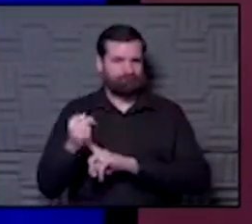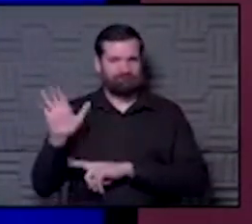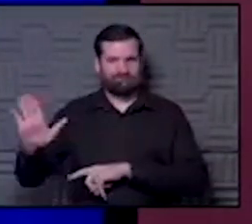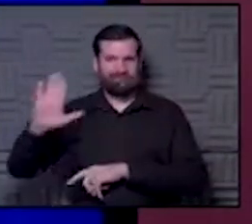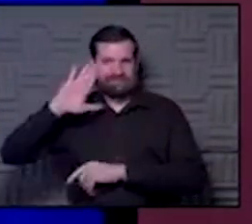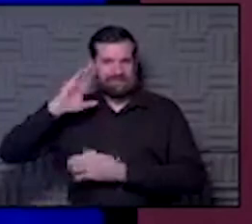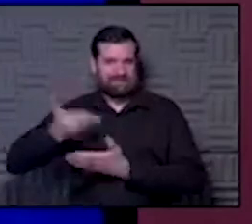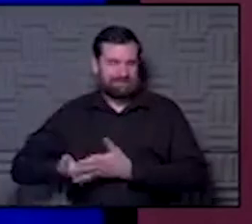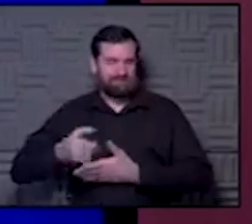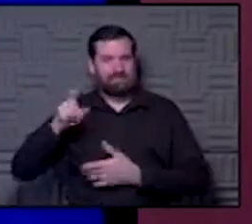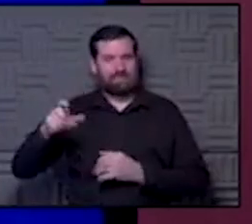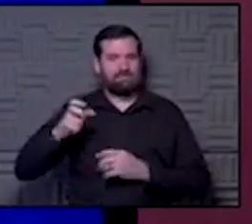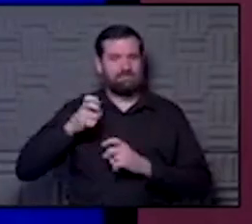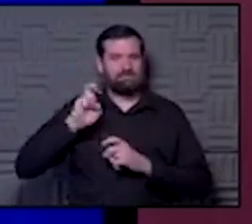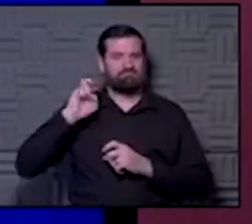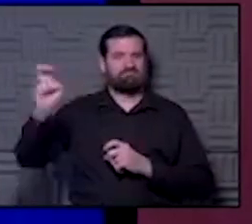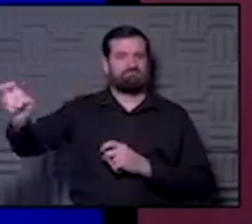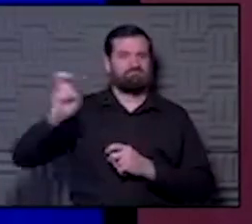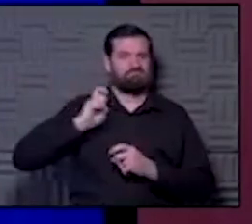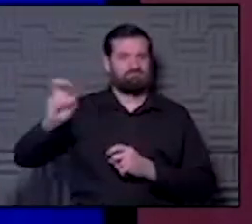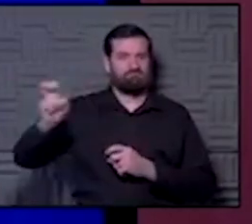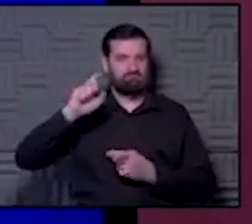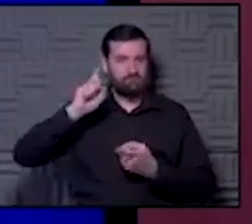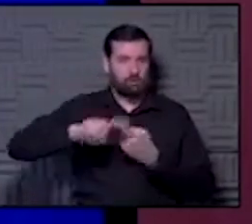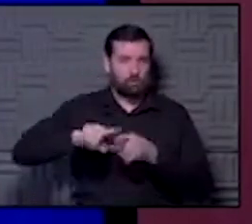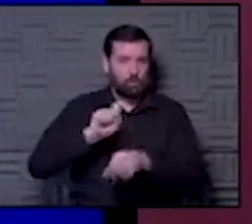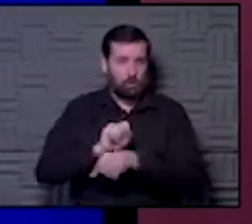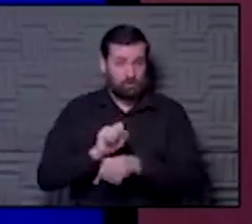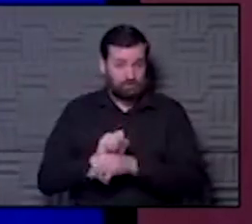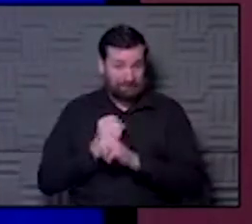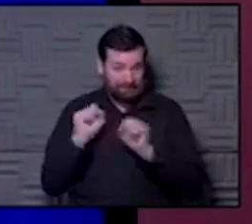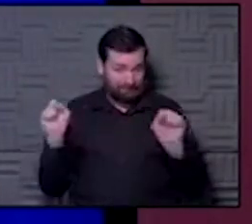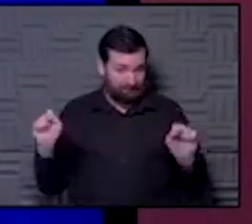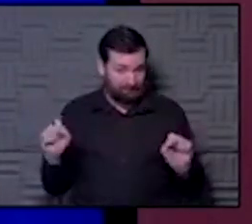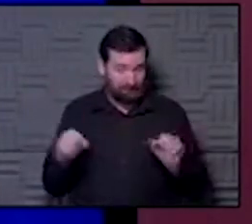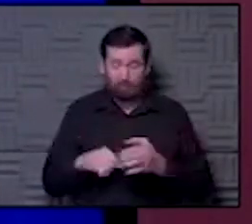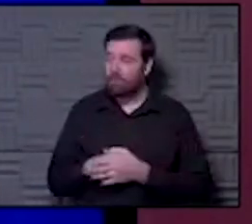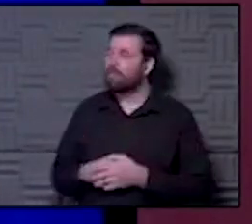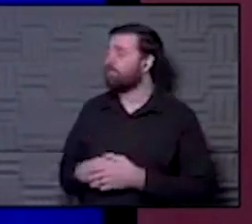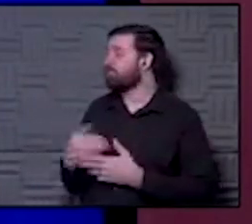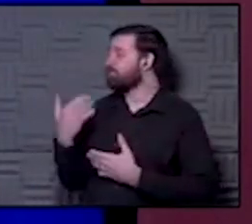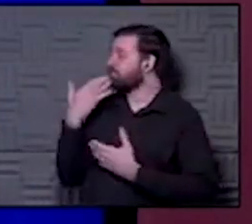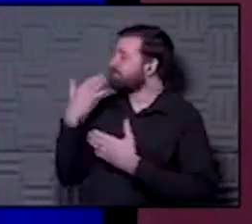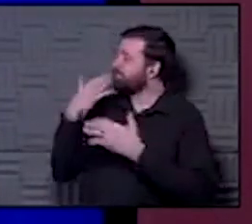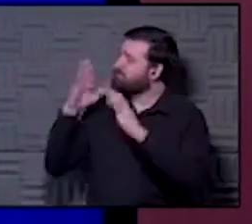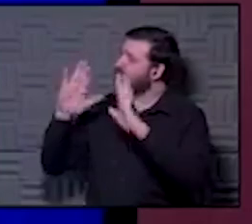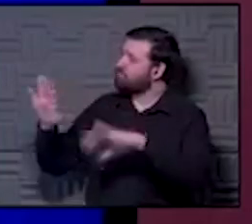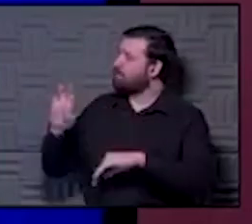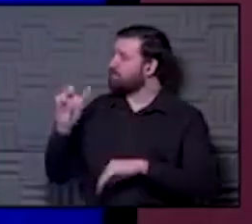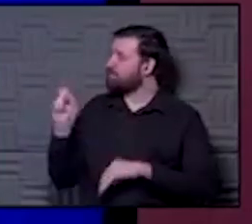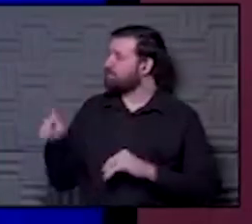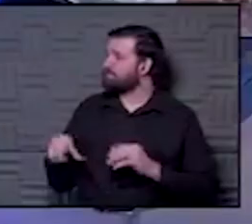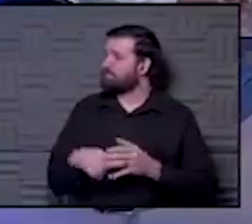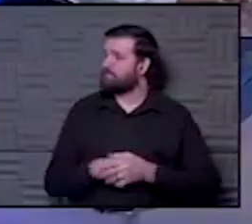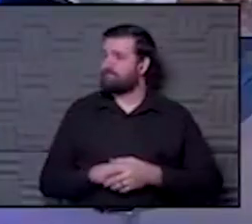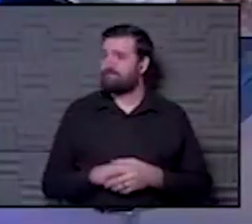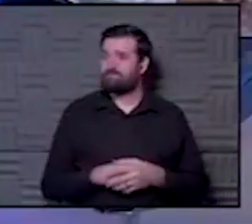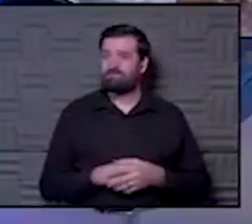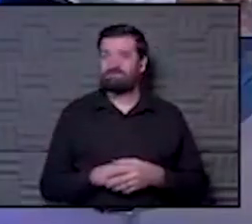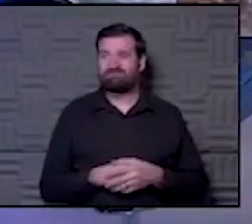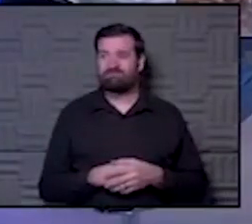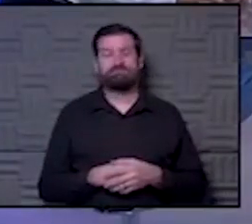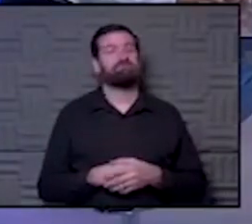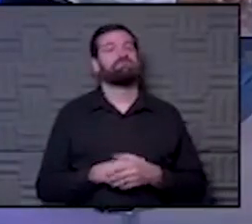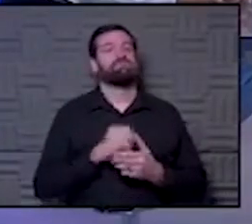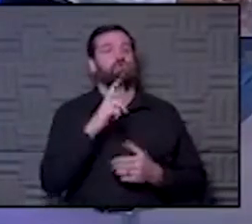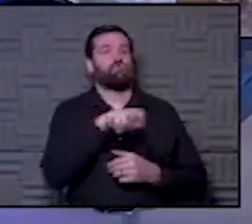needs a ride back and forth to work. And he wants to know, is that safe for him to do that? Yeah, that's a great question, Hawkeye. What do you think? I think it's all